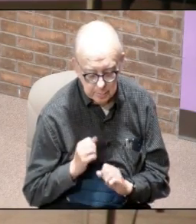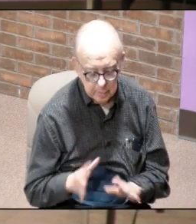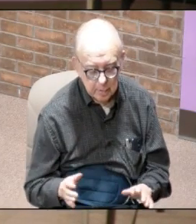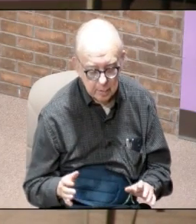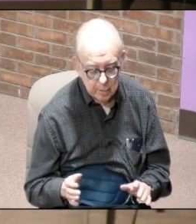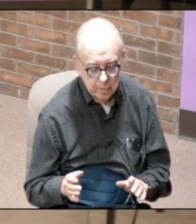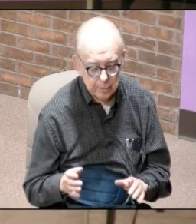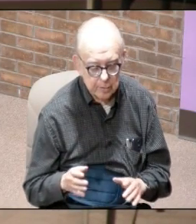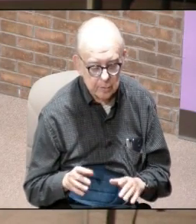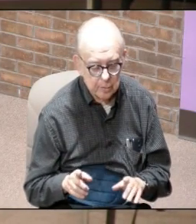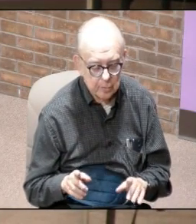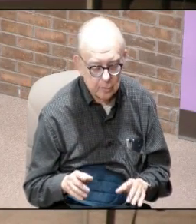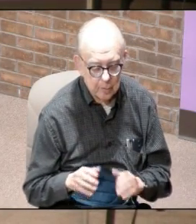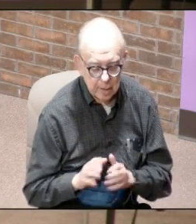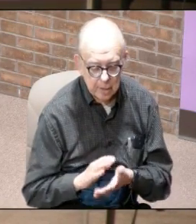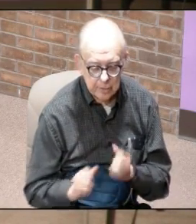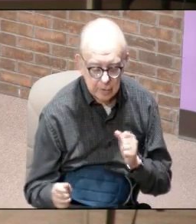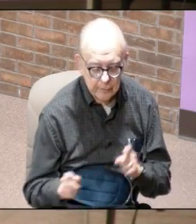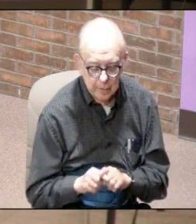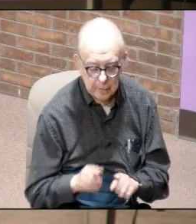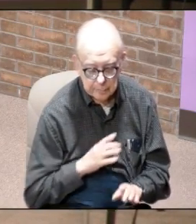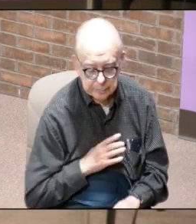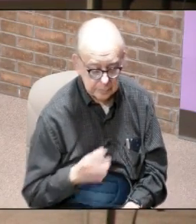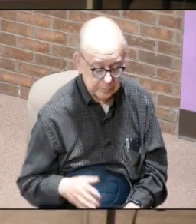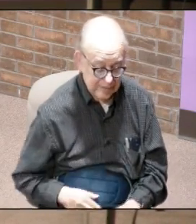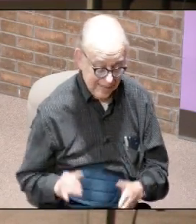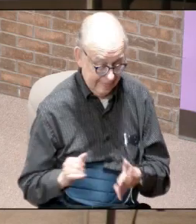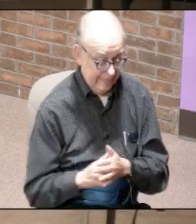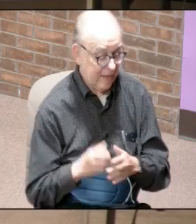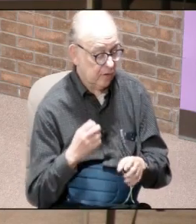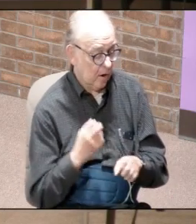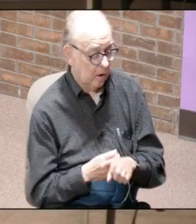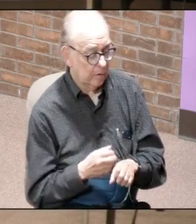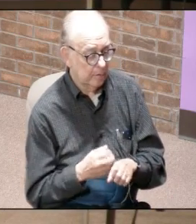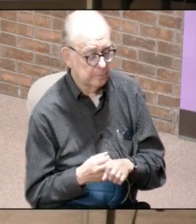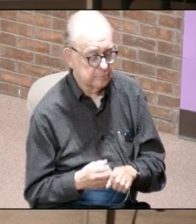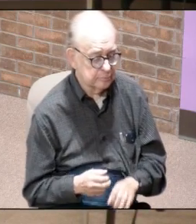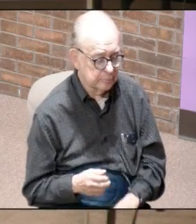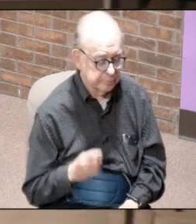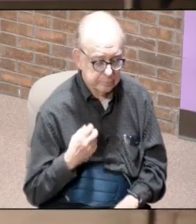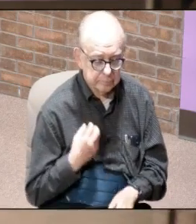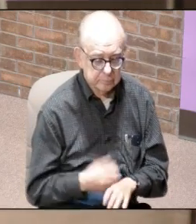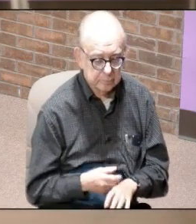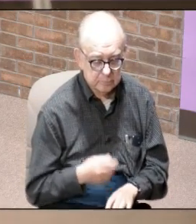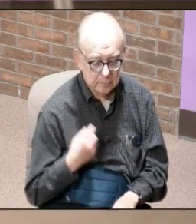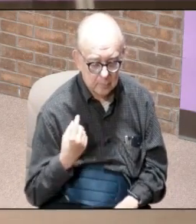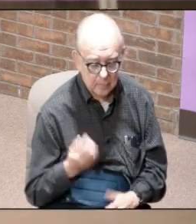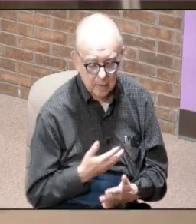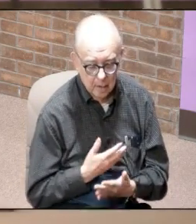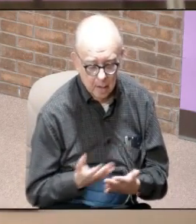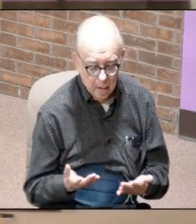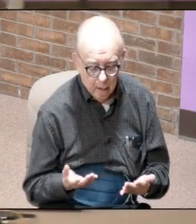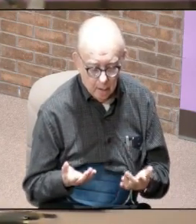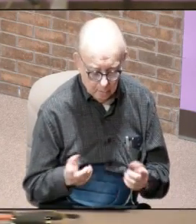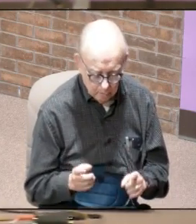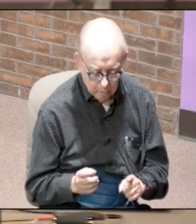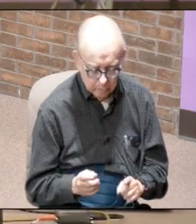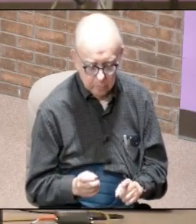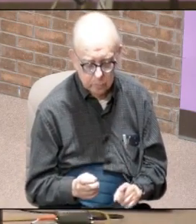suffer with Christ that's hard it's hard when things are going on